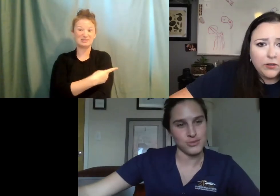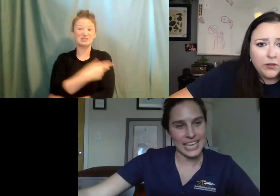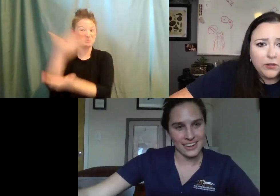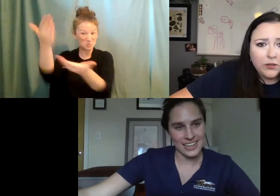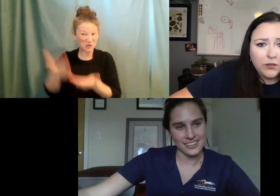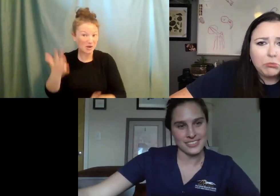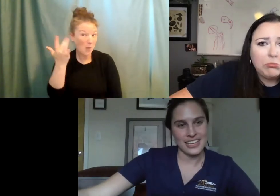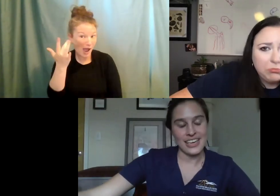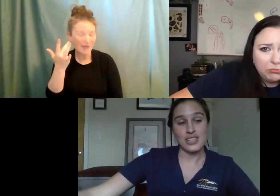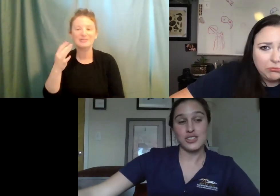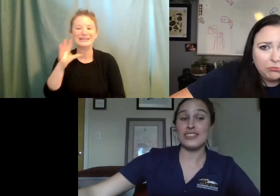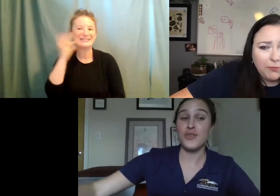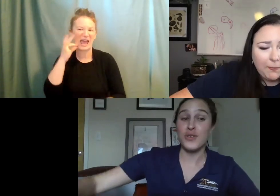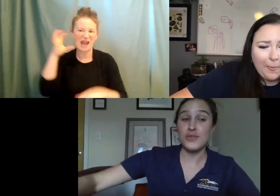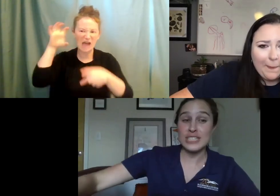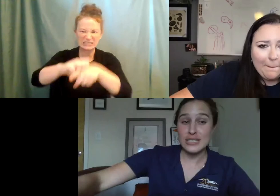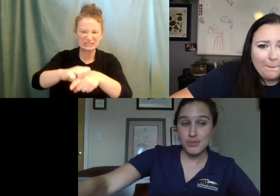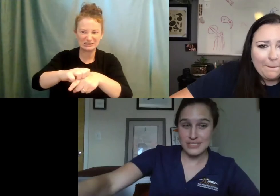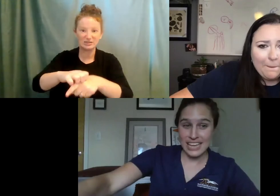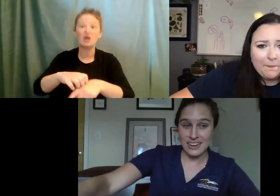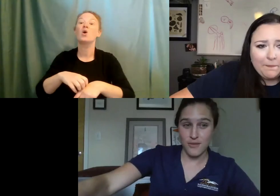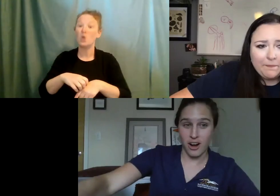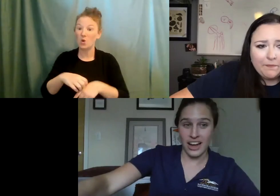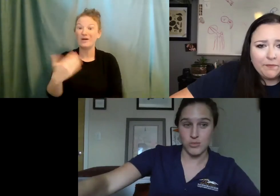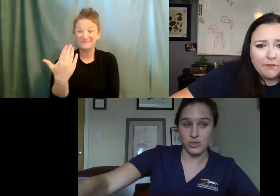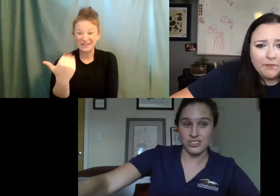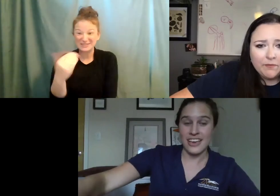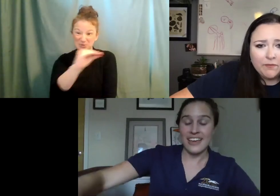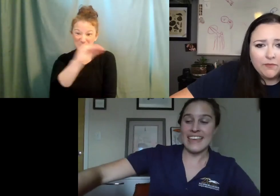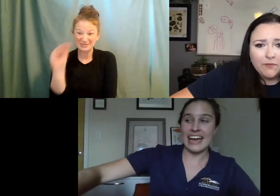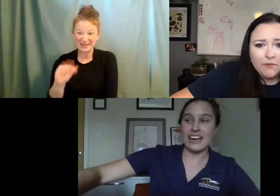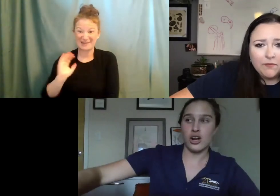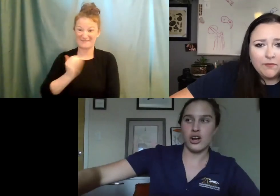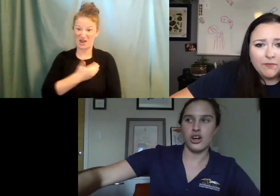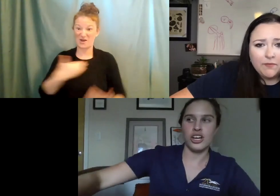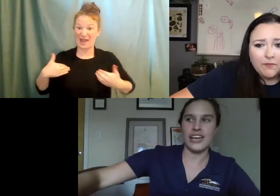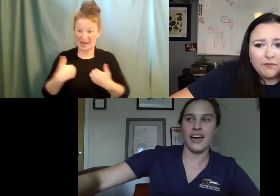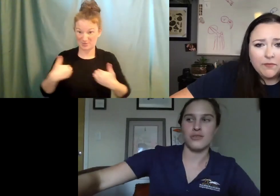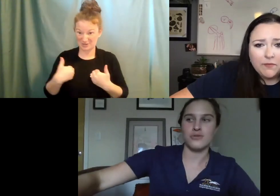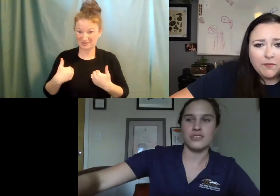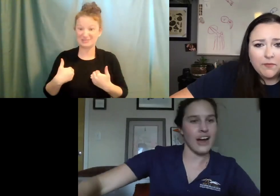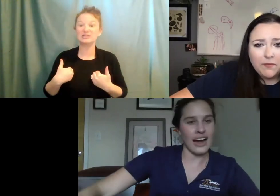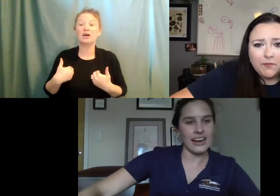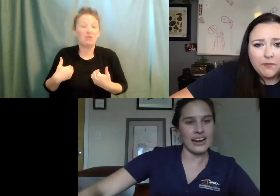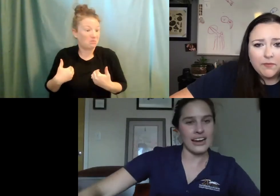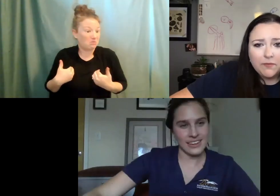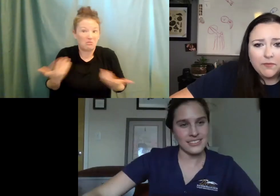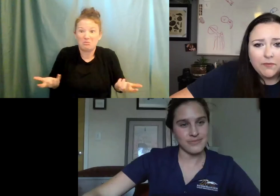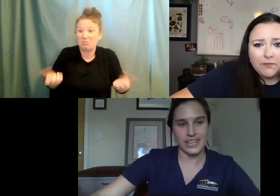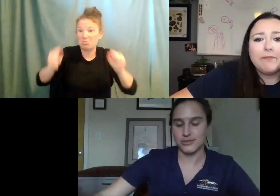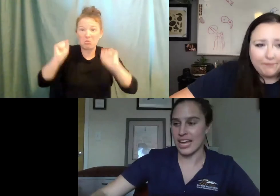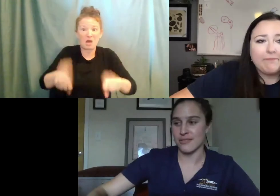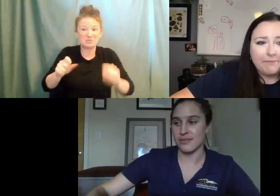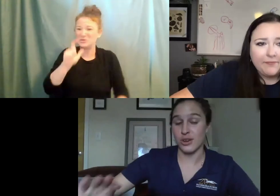confirmed cat attacks. So that's 15% of our animals that could have not needed